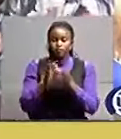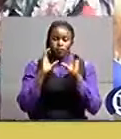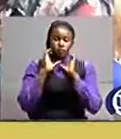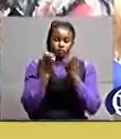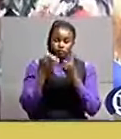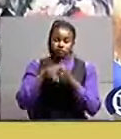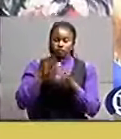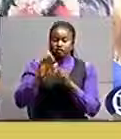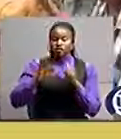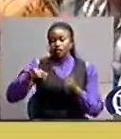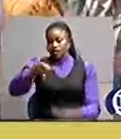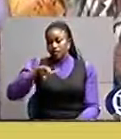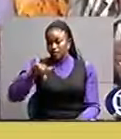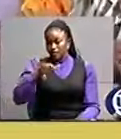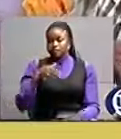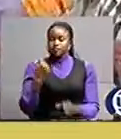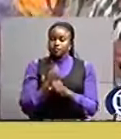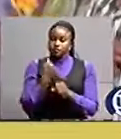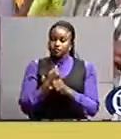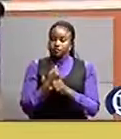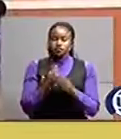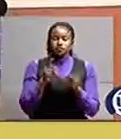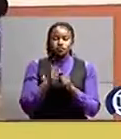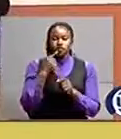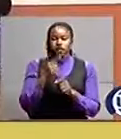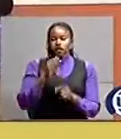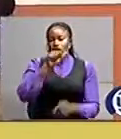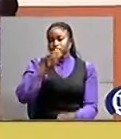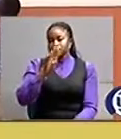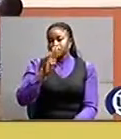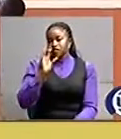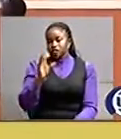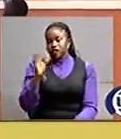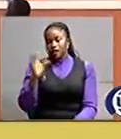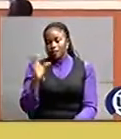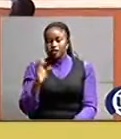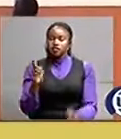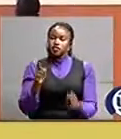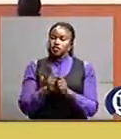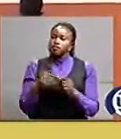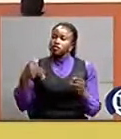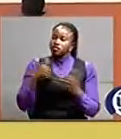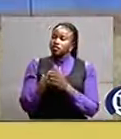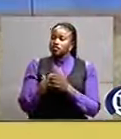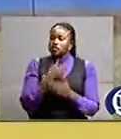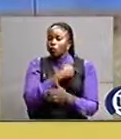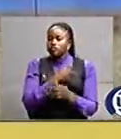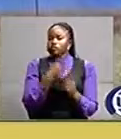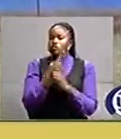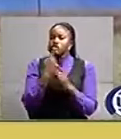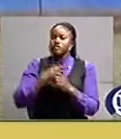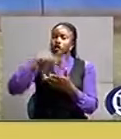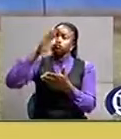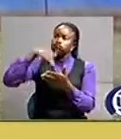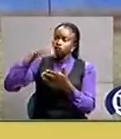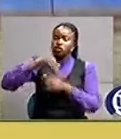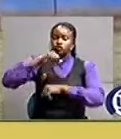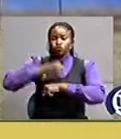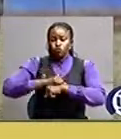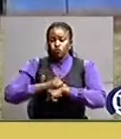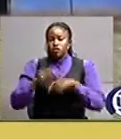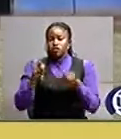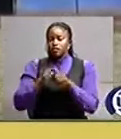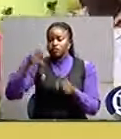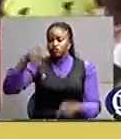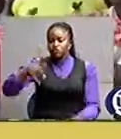their area of operation he says that sbc company has renovated several health facilities schools constructed center